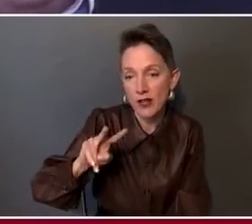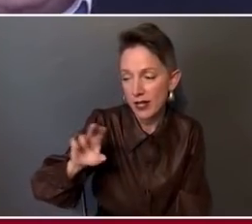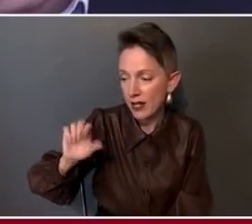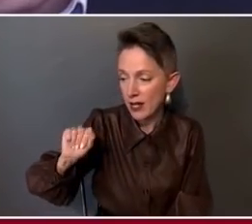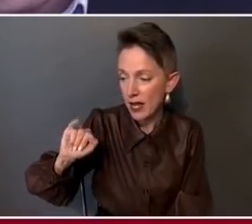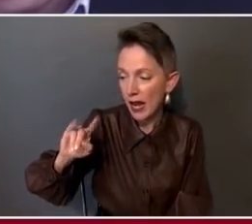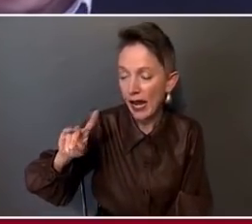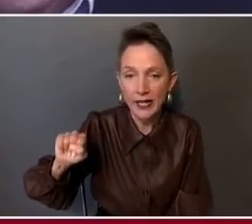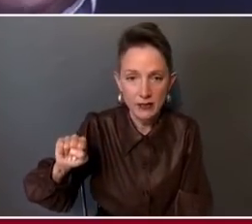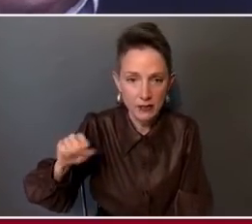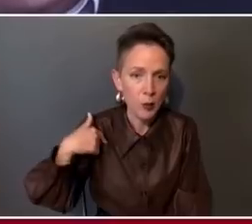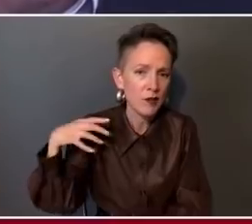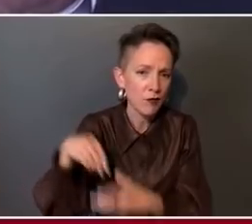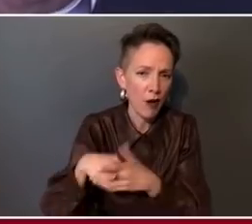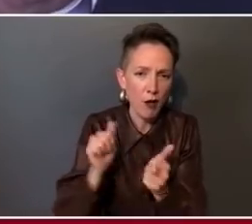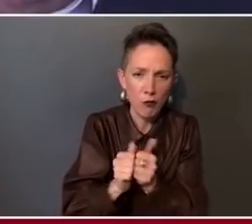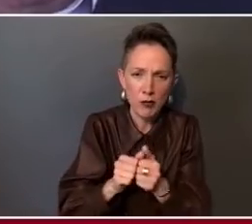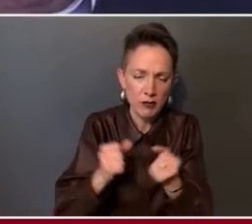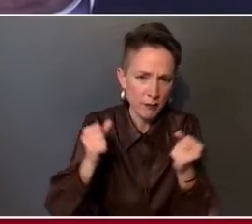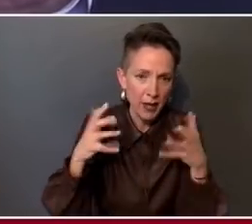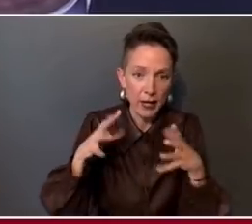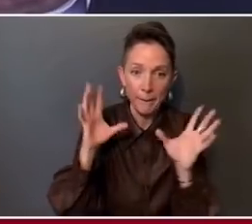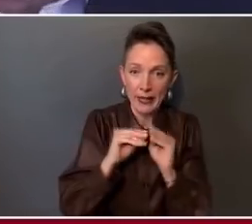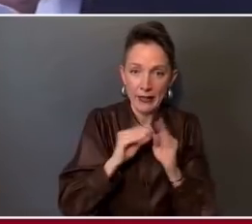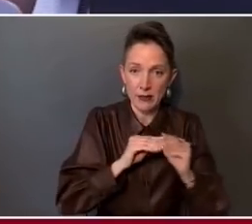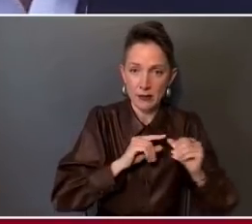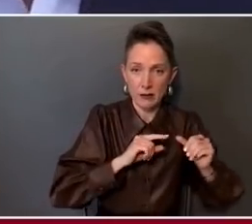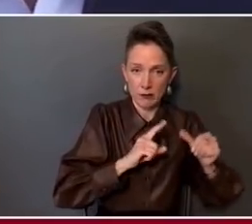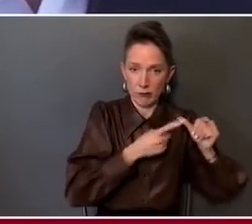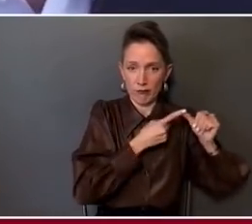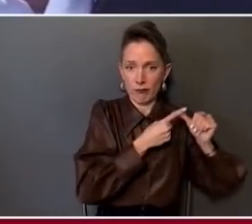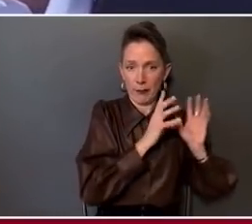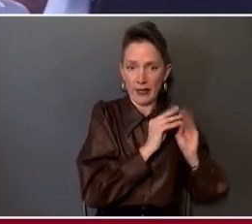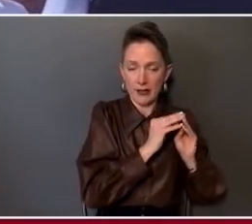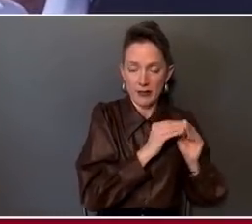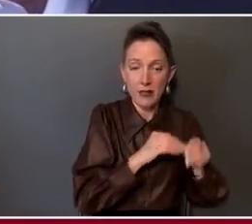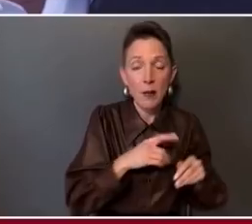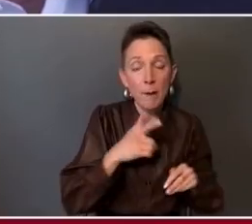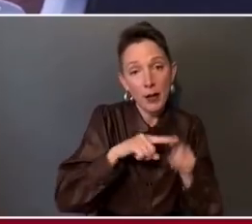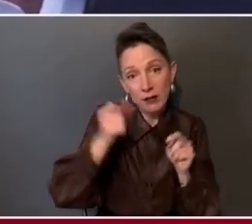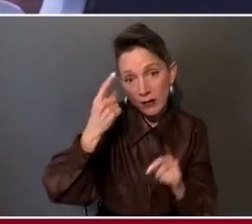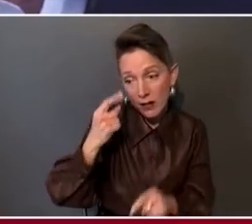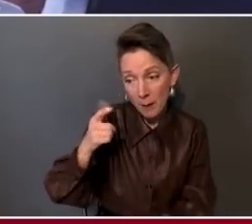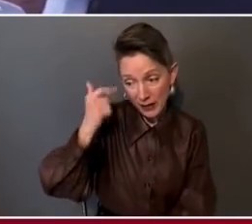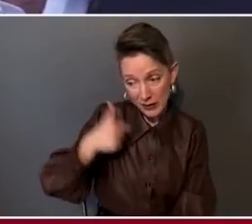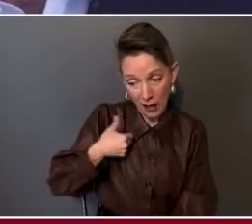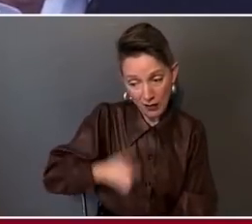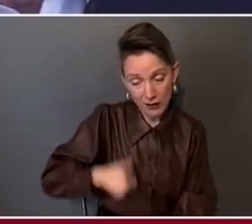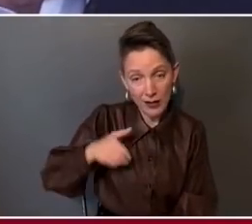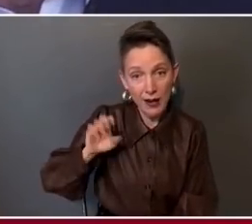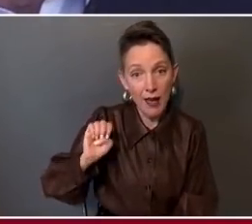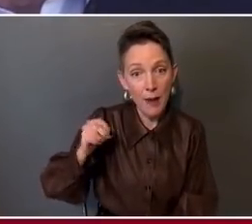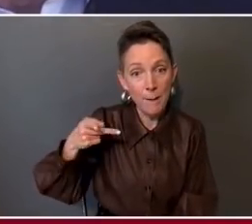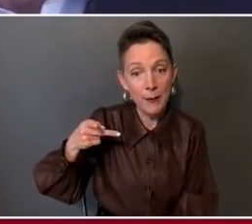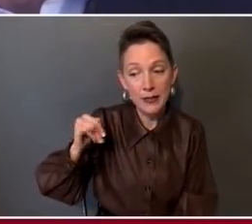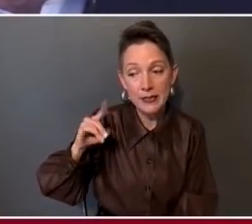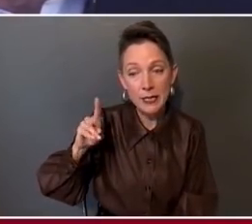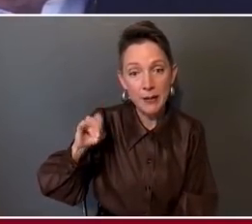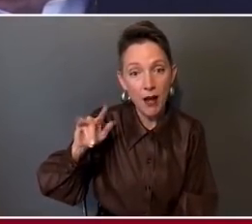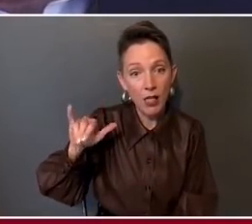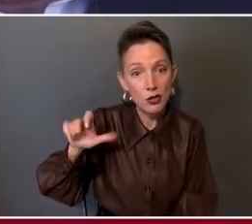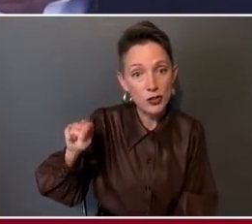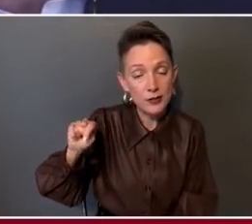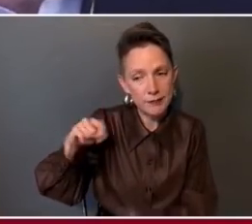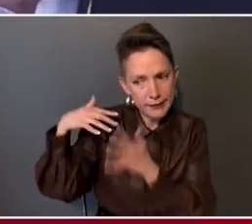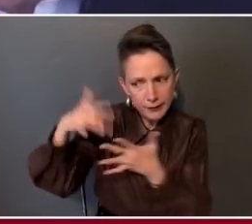very earliest meetings. Most people don't realize this, but as a state epidemiologist, I was responsible for making,